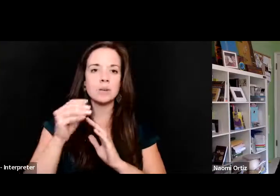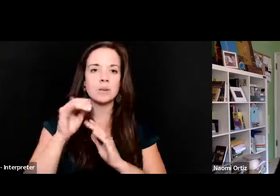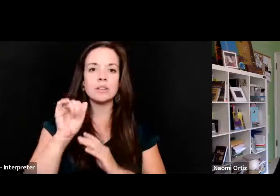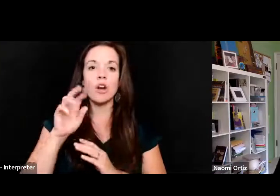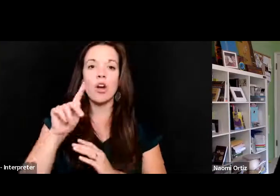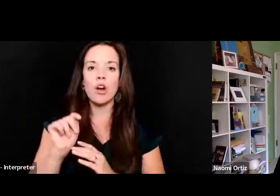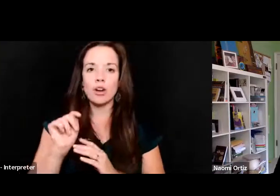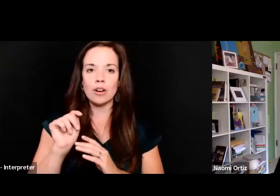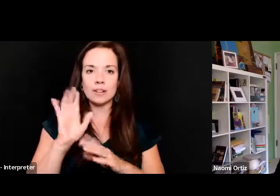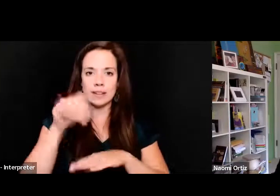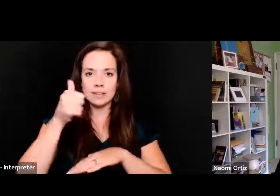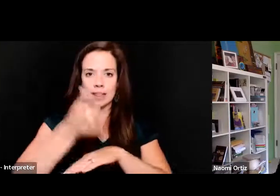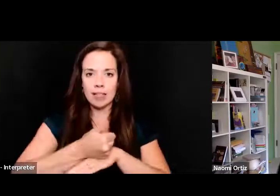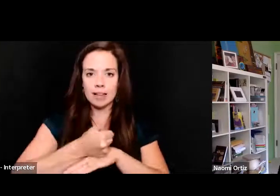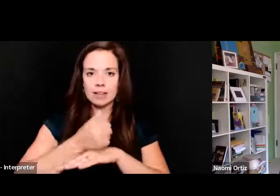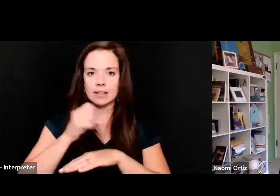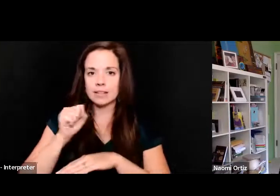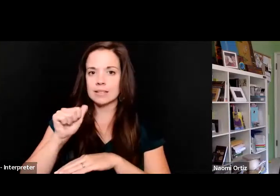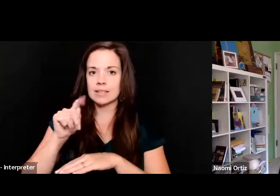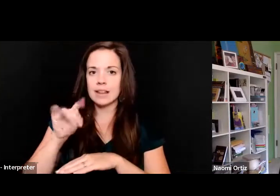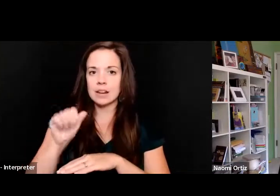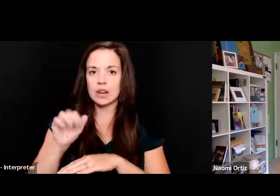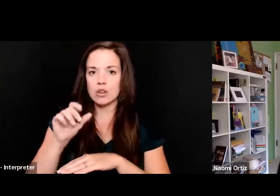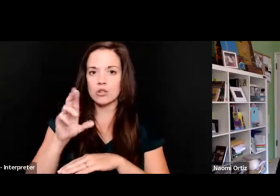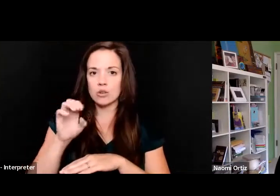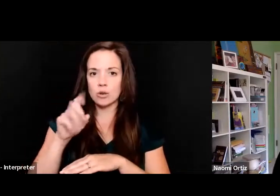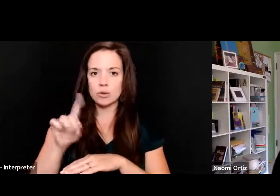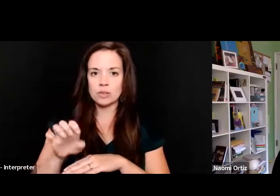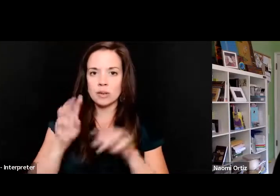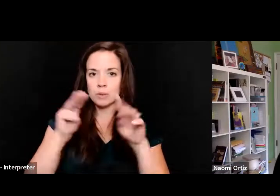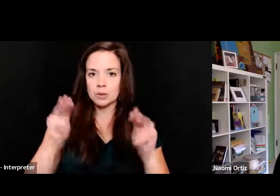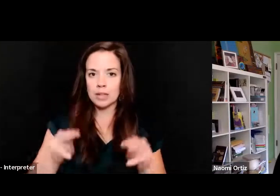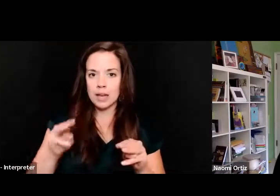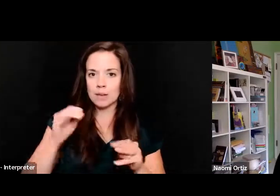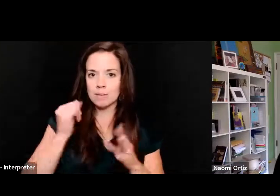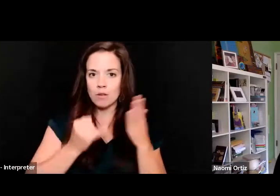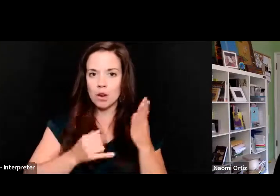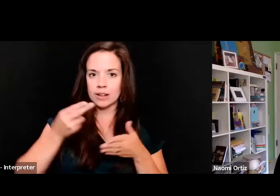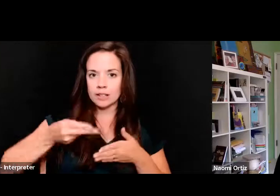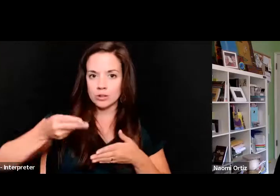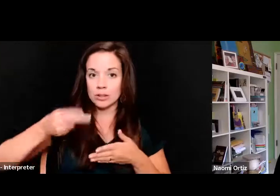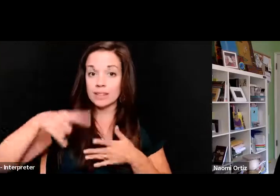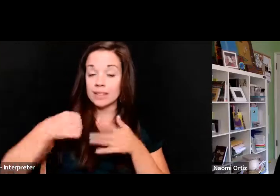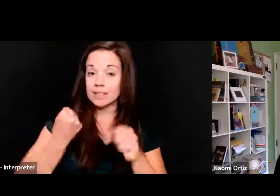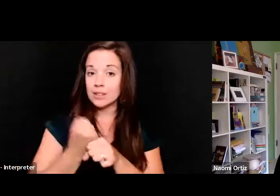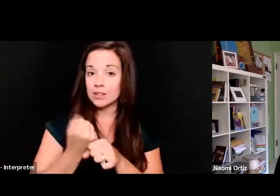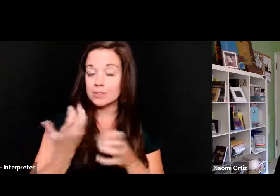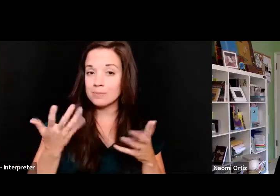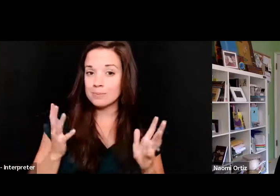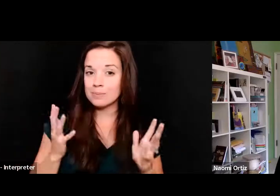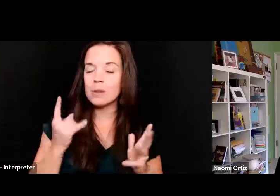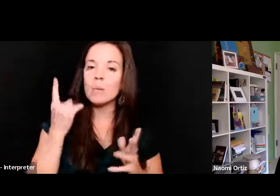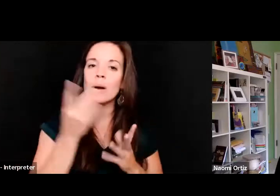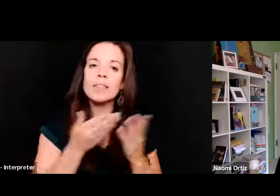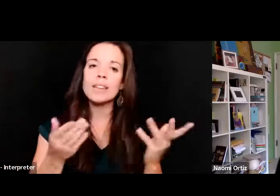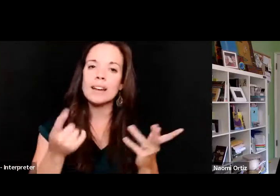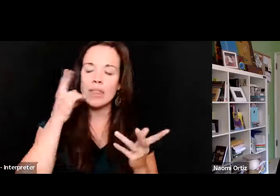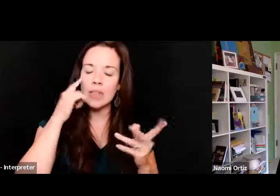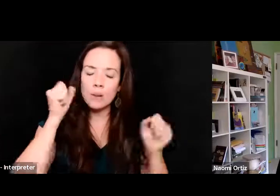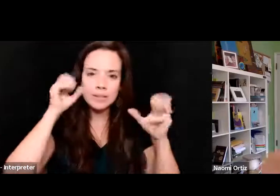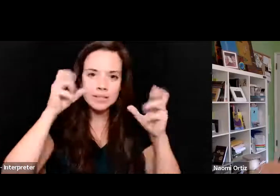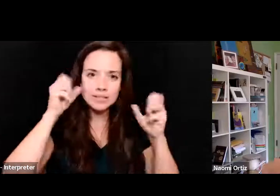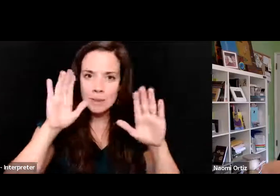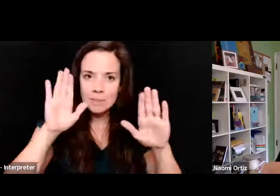Cruz Museum of Art and History this year and I thought one of the things I think was amazing